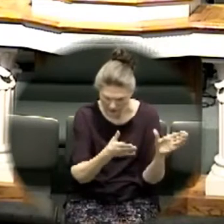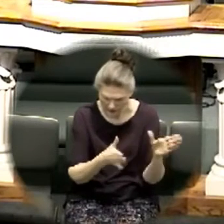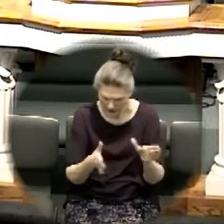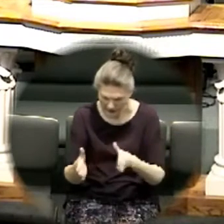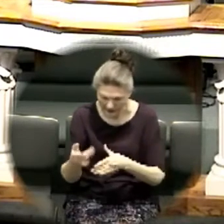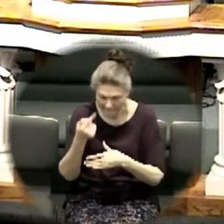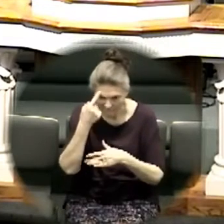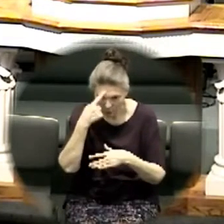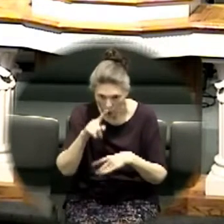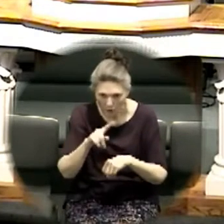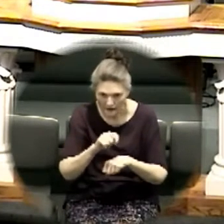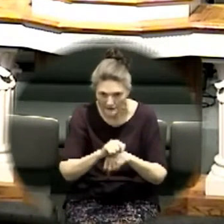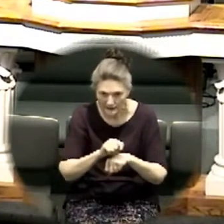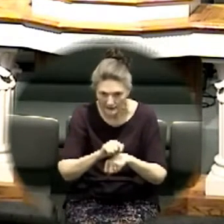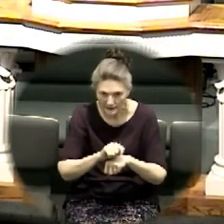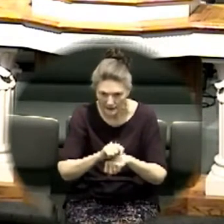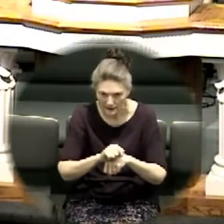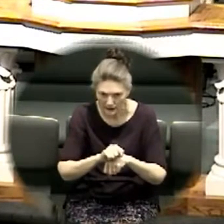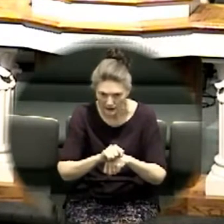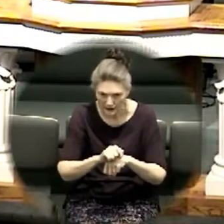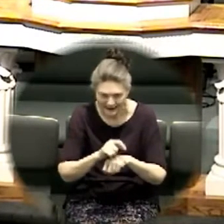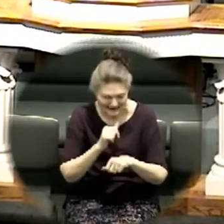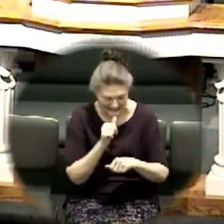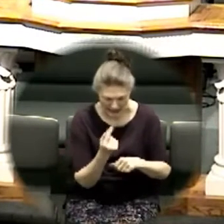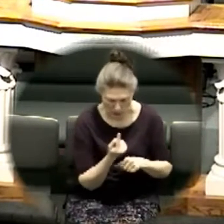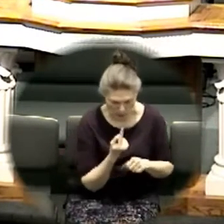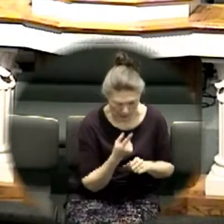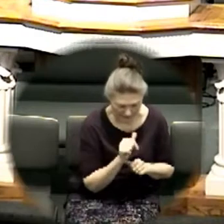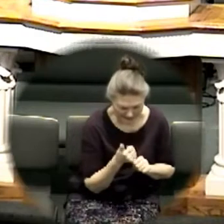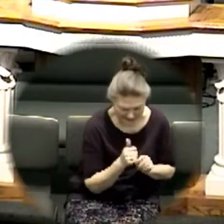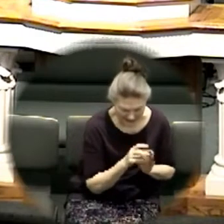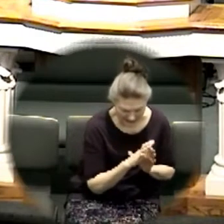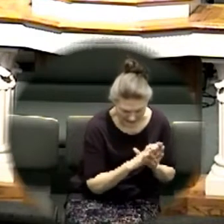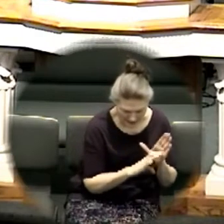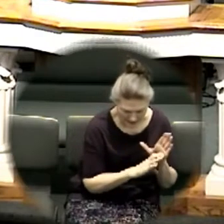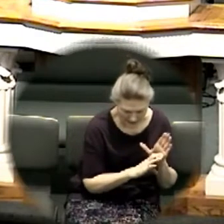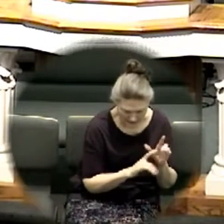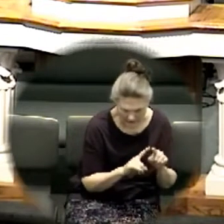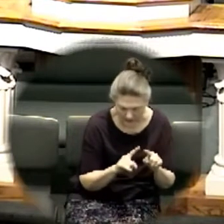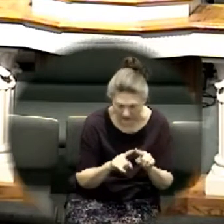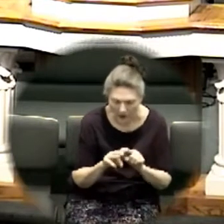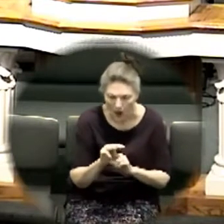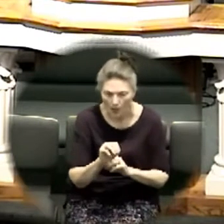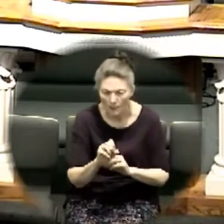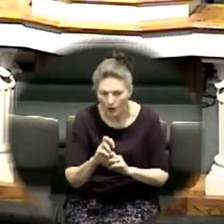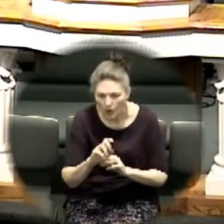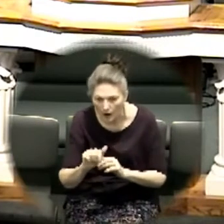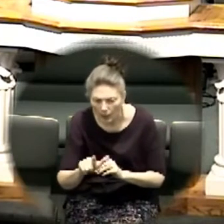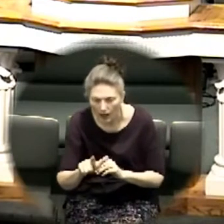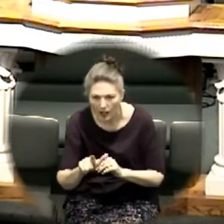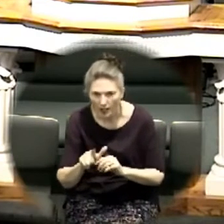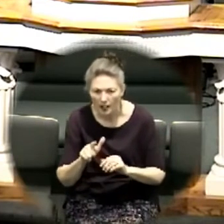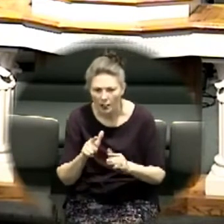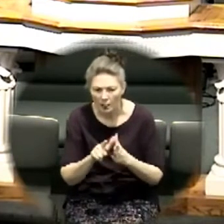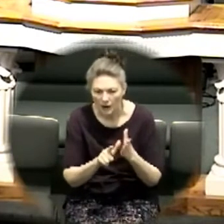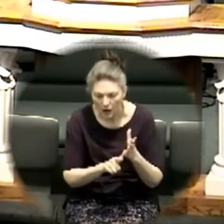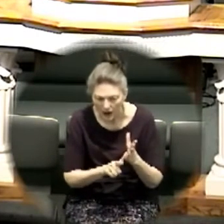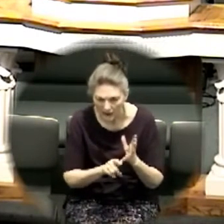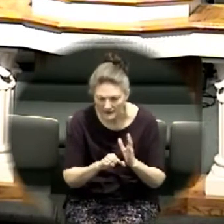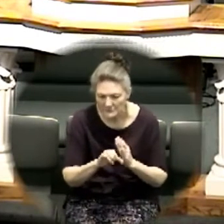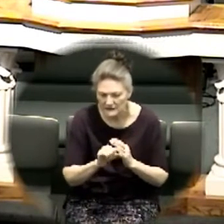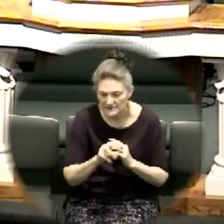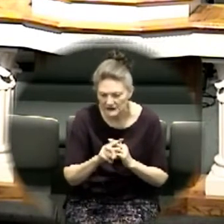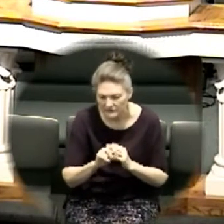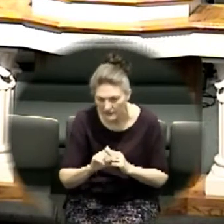he got it from it wasn't just the ten commandments it was the moral law the civil law and the ceremonial law that they got